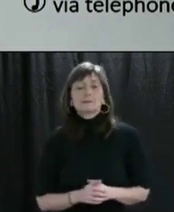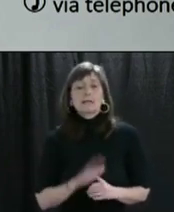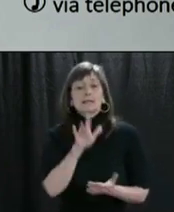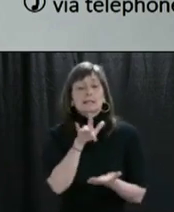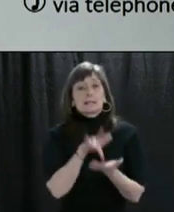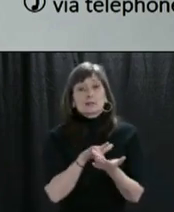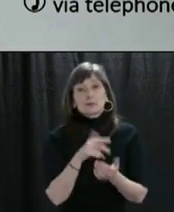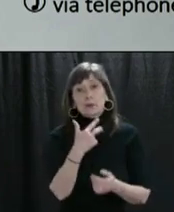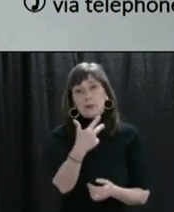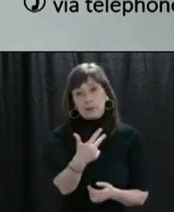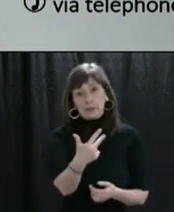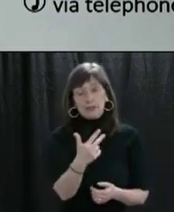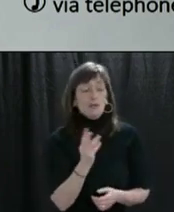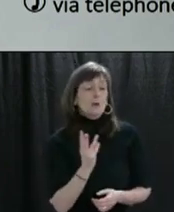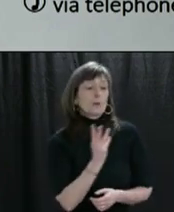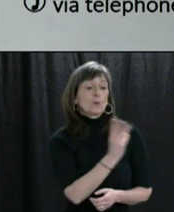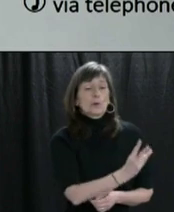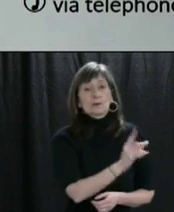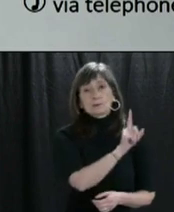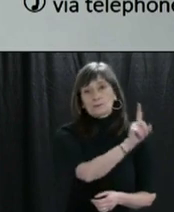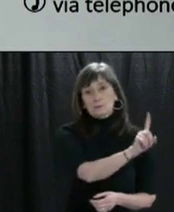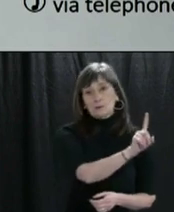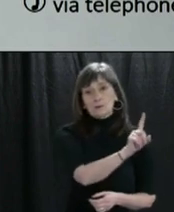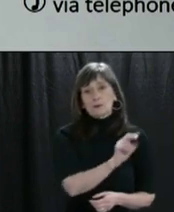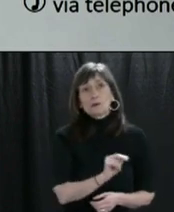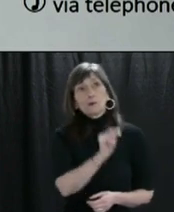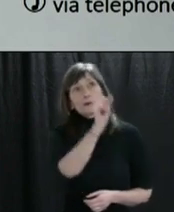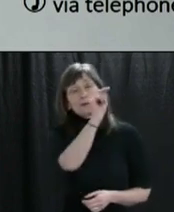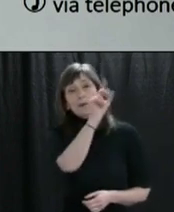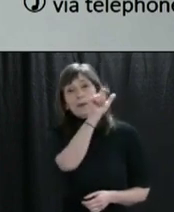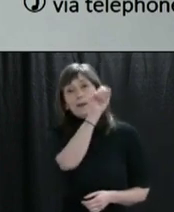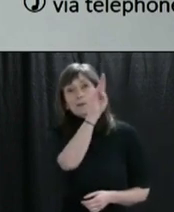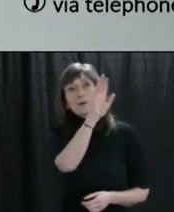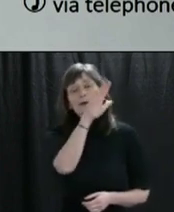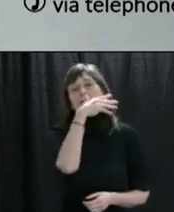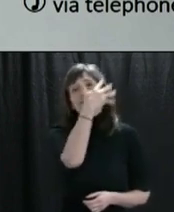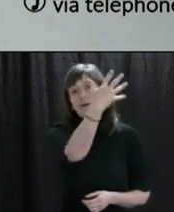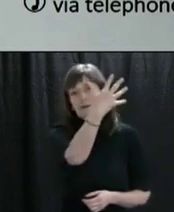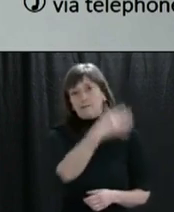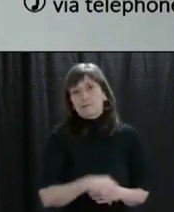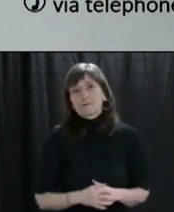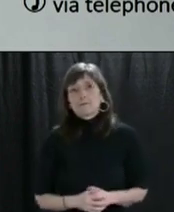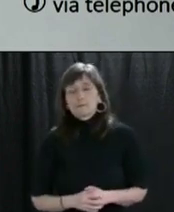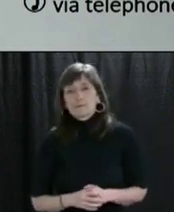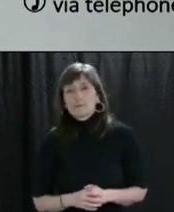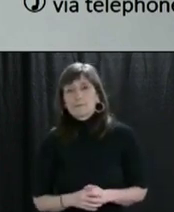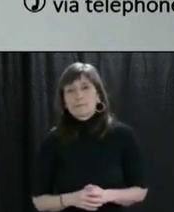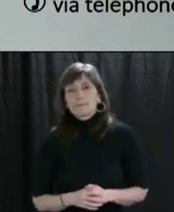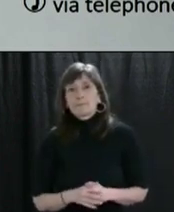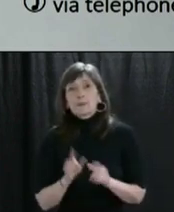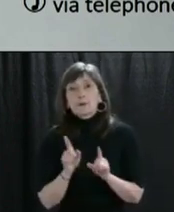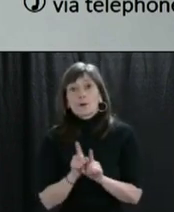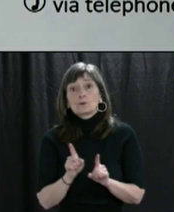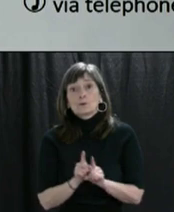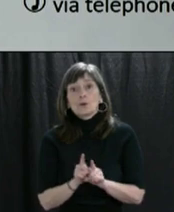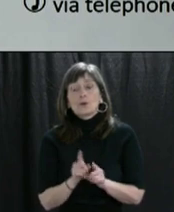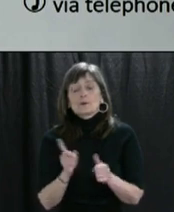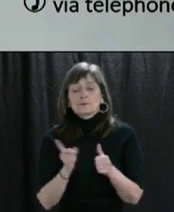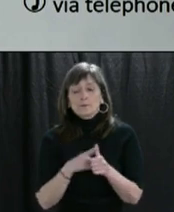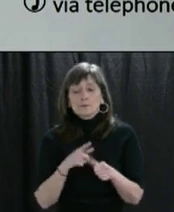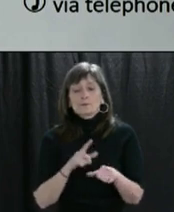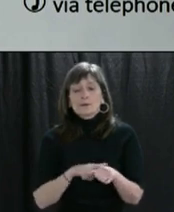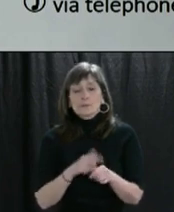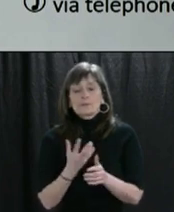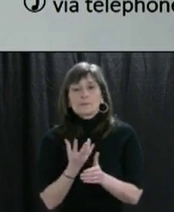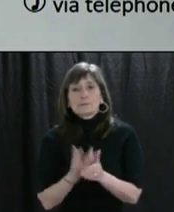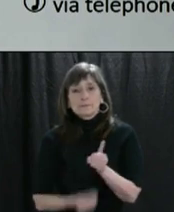three in Central Health, one in Western Health, and five in Labrador-Grenville Health. We have also had our first